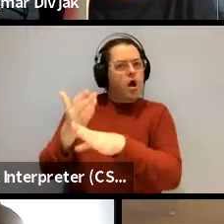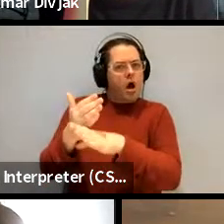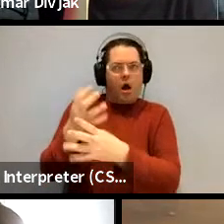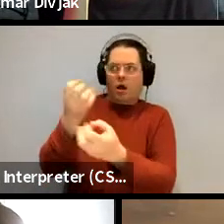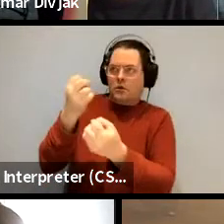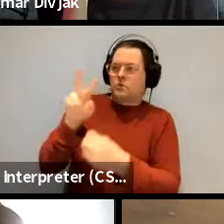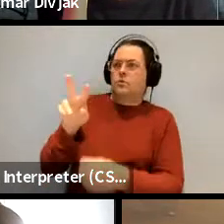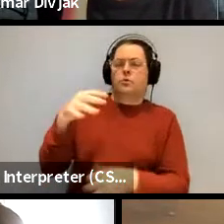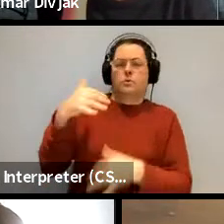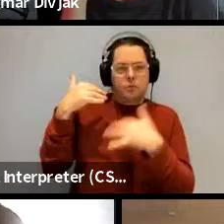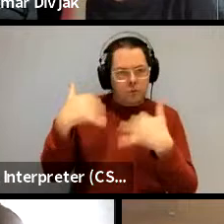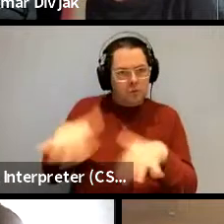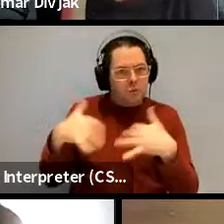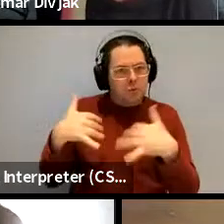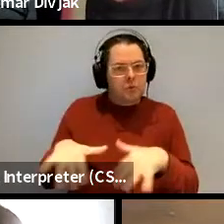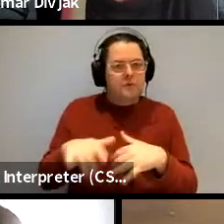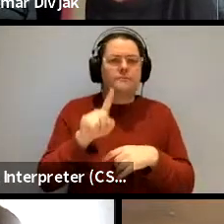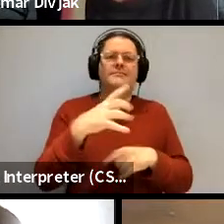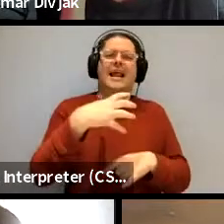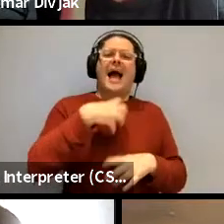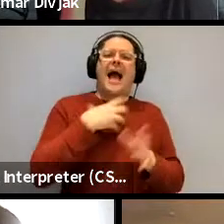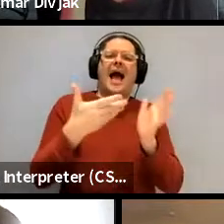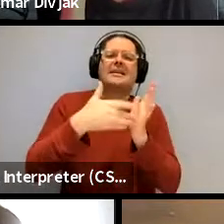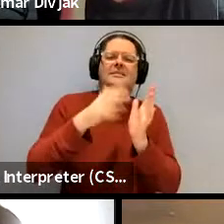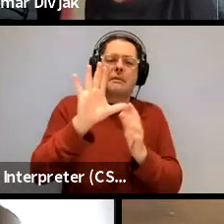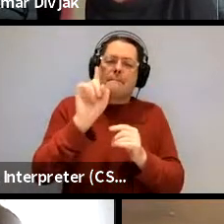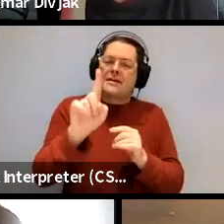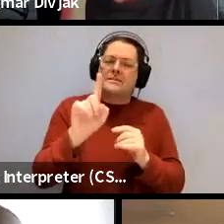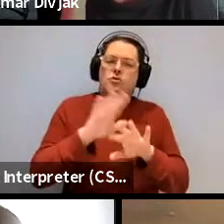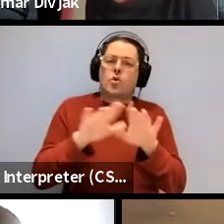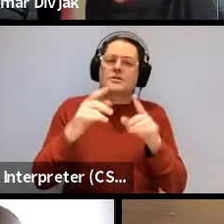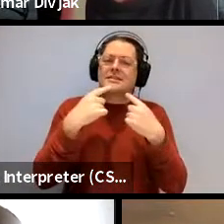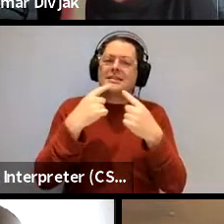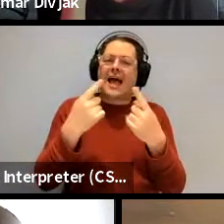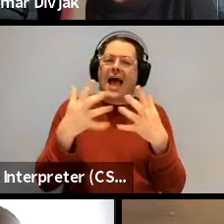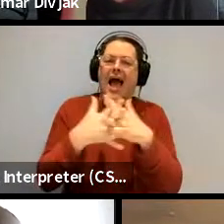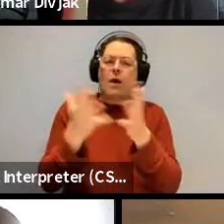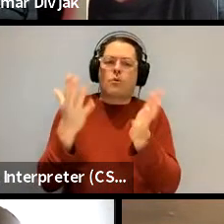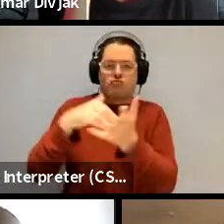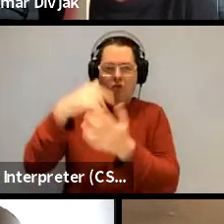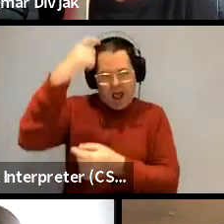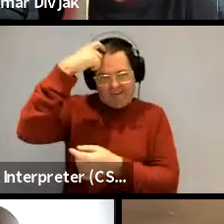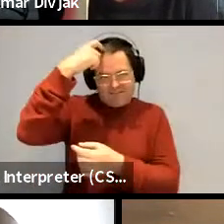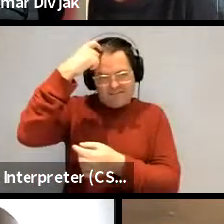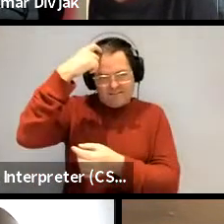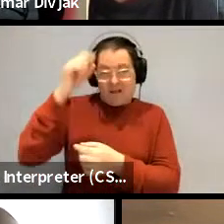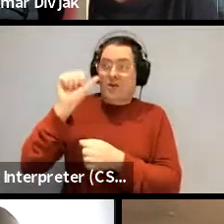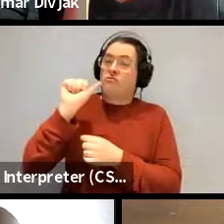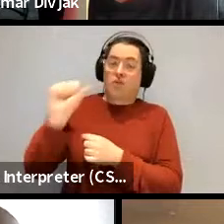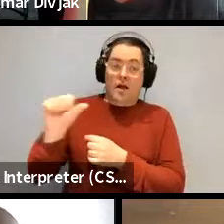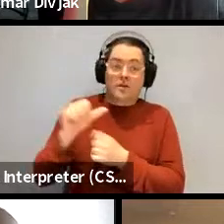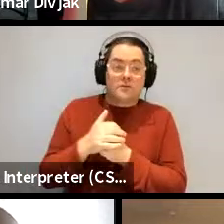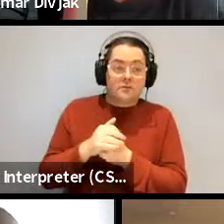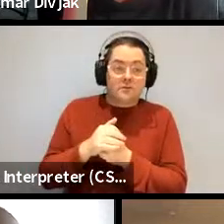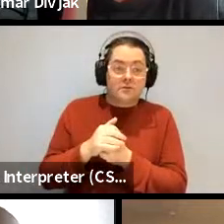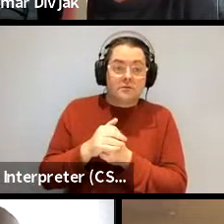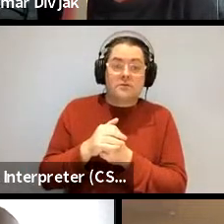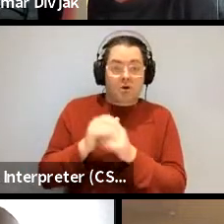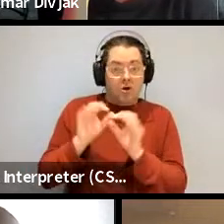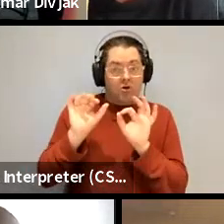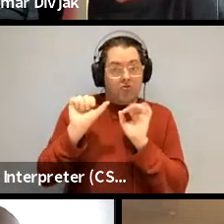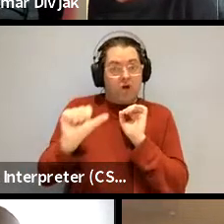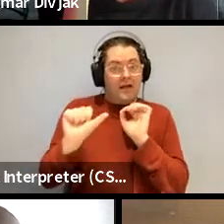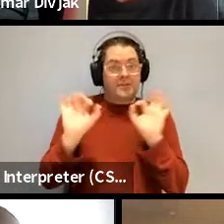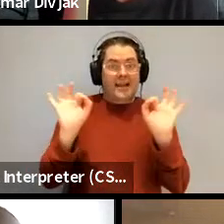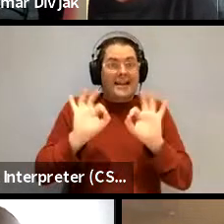of remarkable how i think just to add though but it doesn't tell us how it got there and i think not at all not at all my god no no no no no